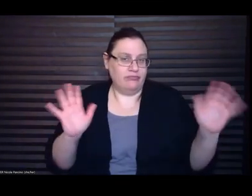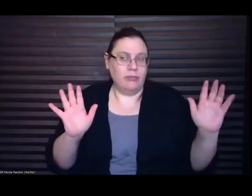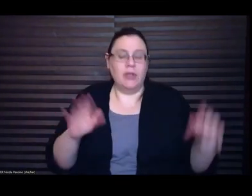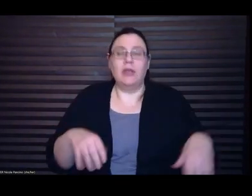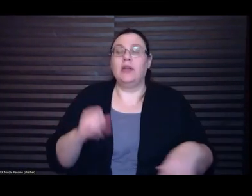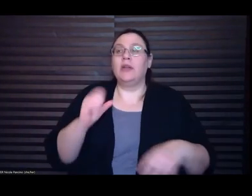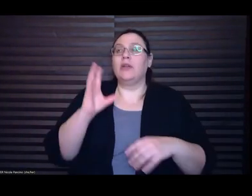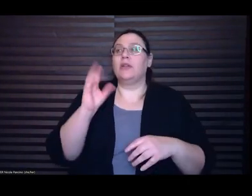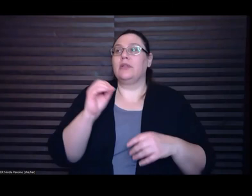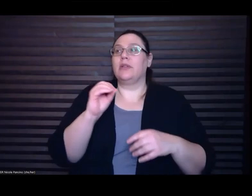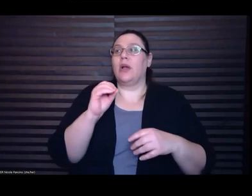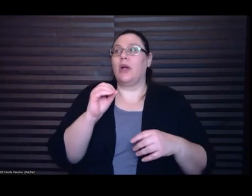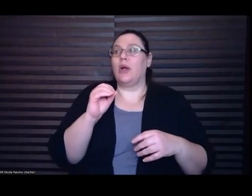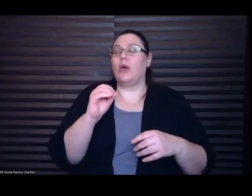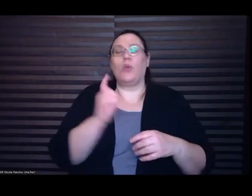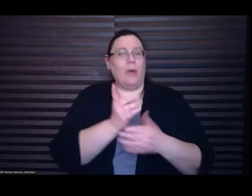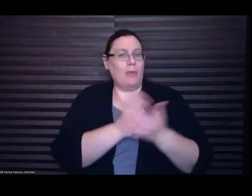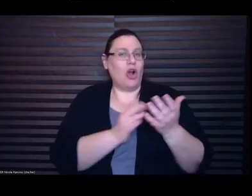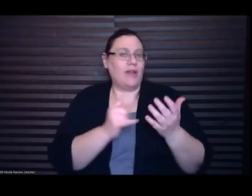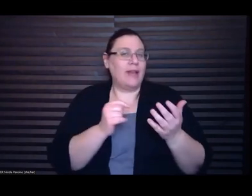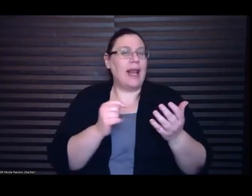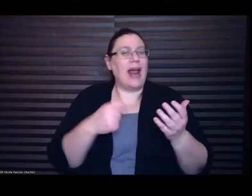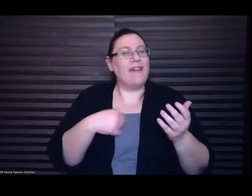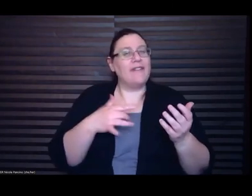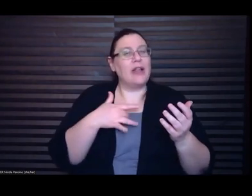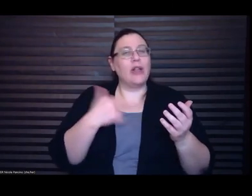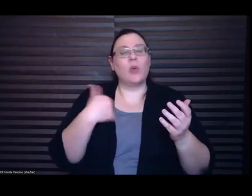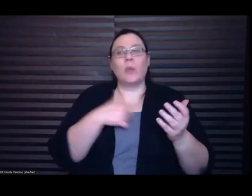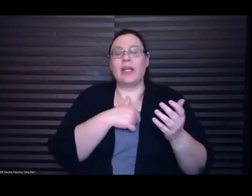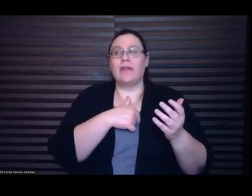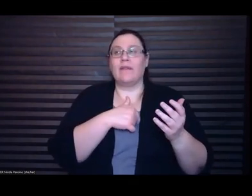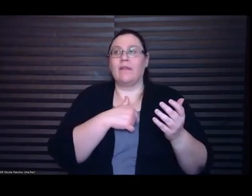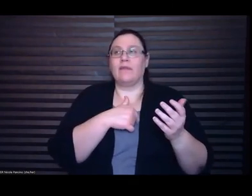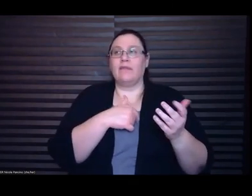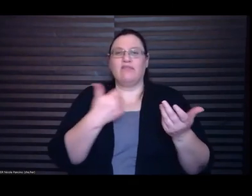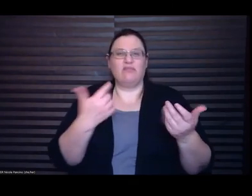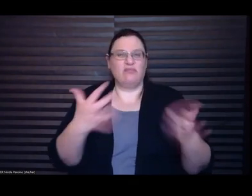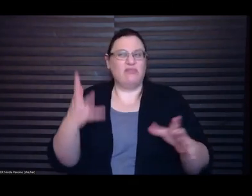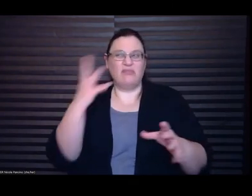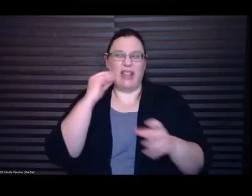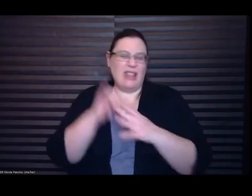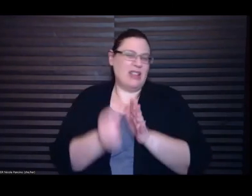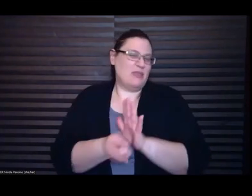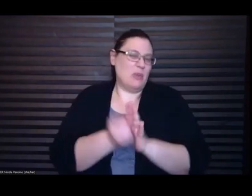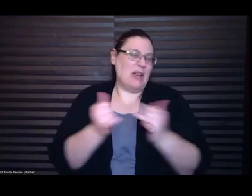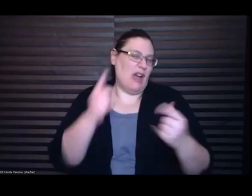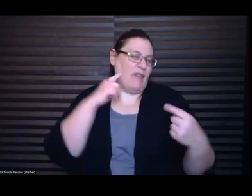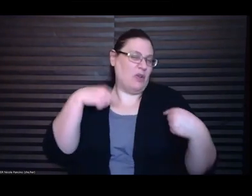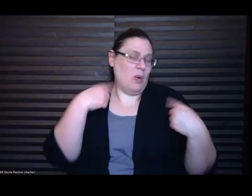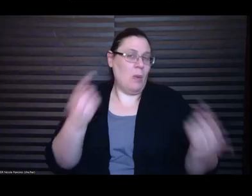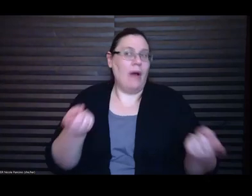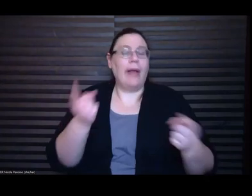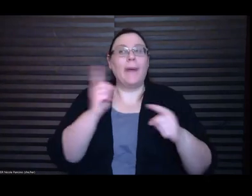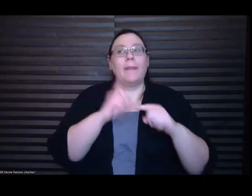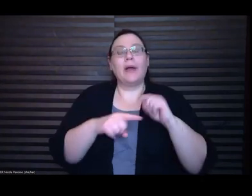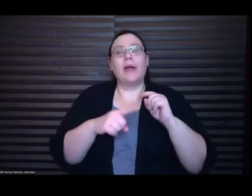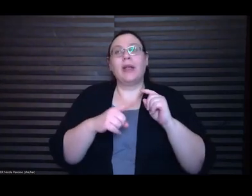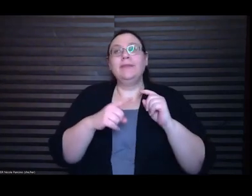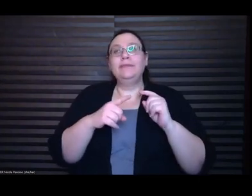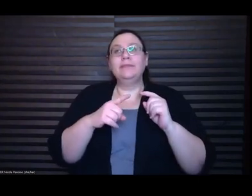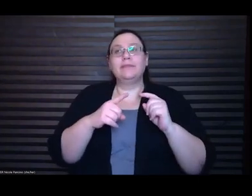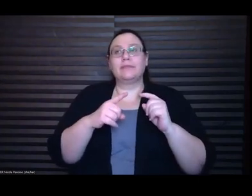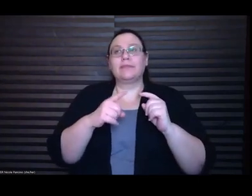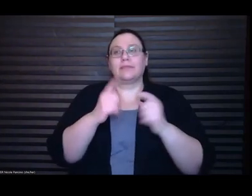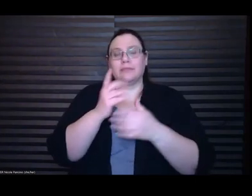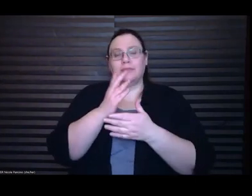we've been here in this moment for a bit um but there is an aspect of uh how we what we had to